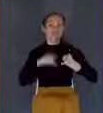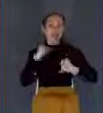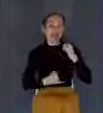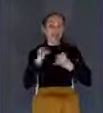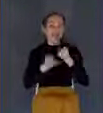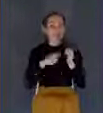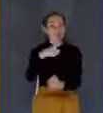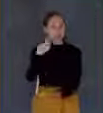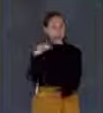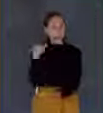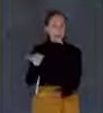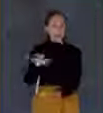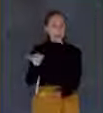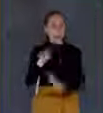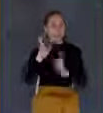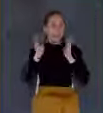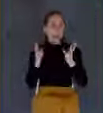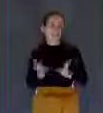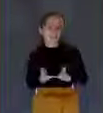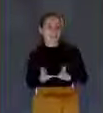you look like Santa Claus.